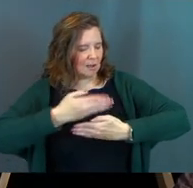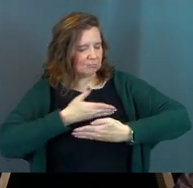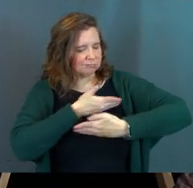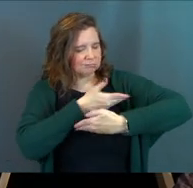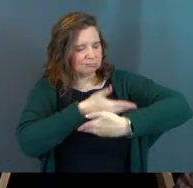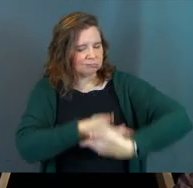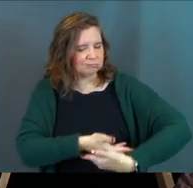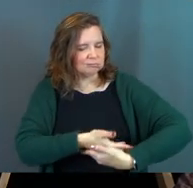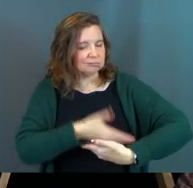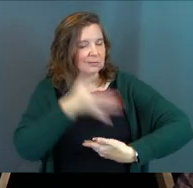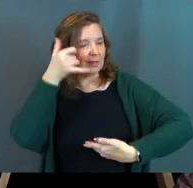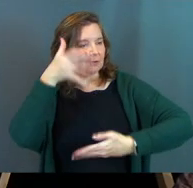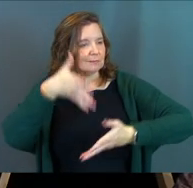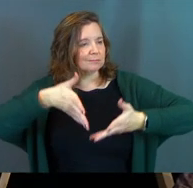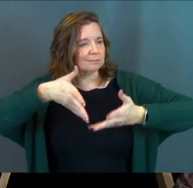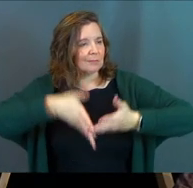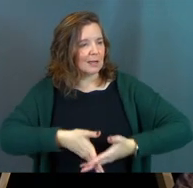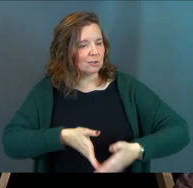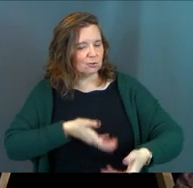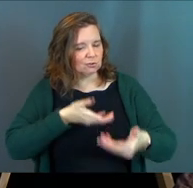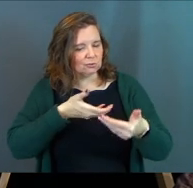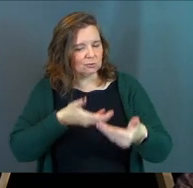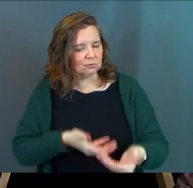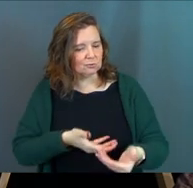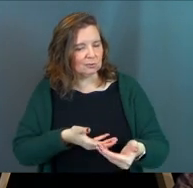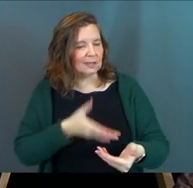lying in a manger, in a barn.